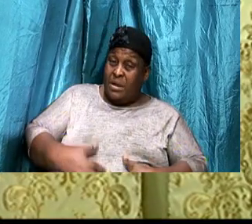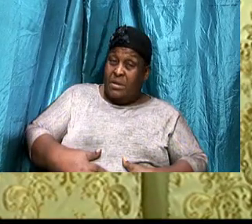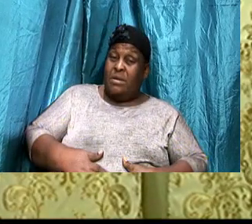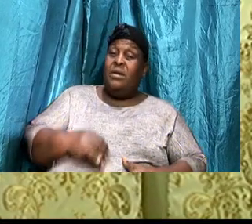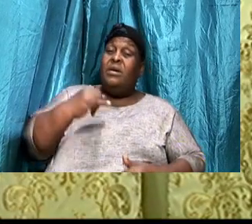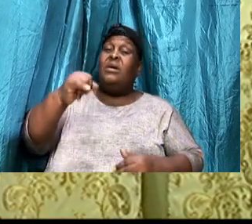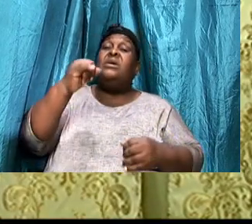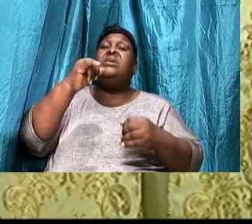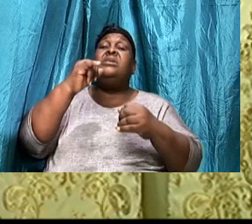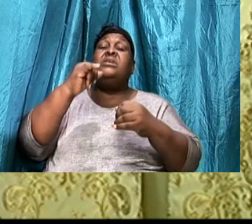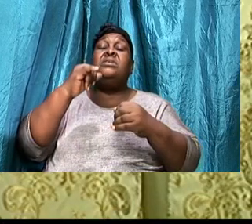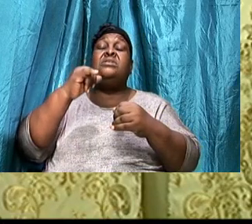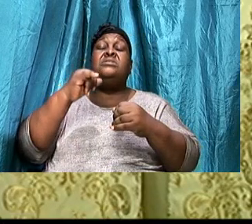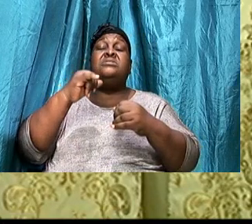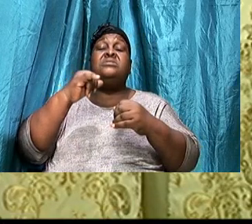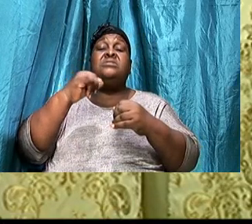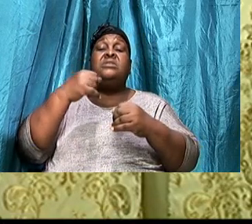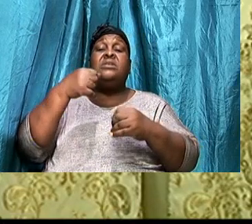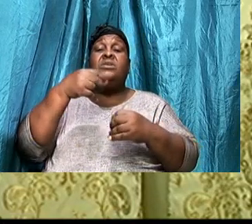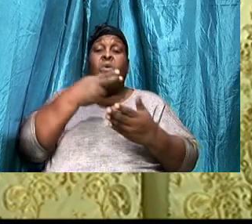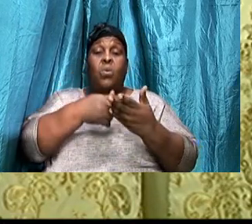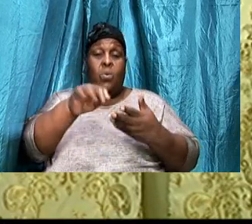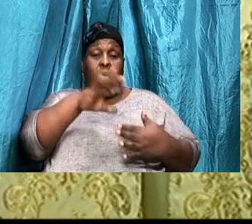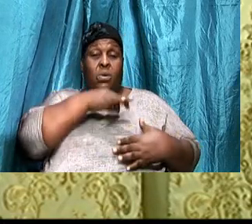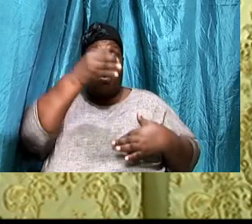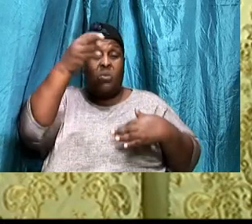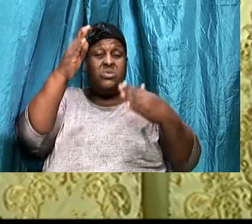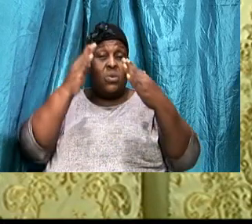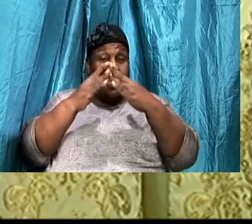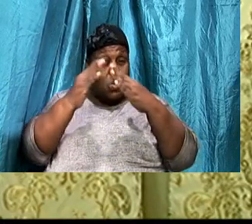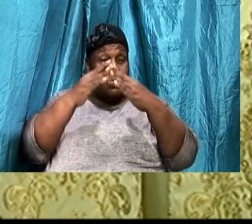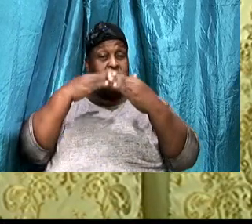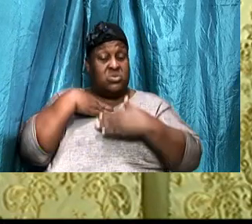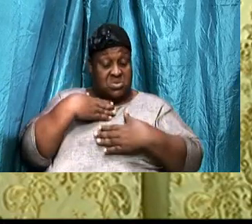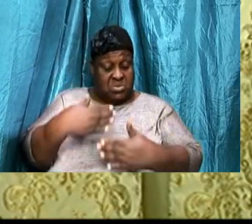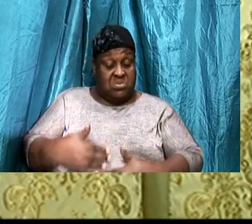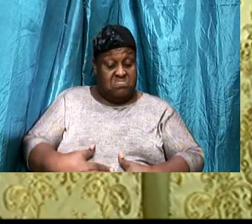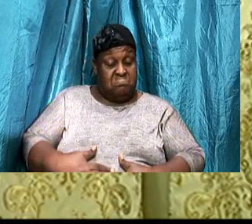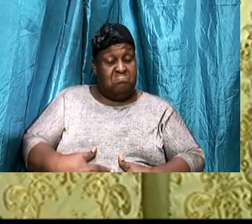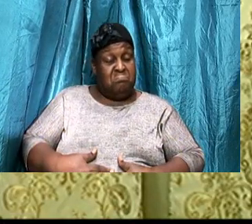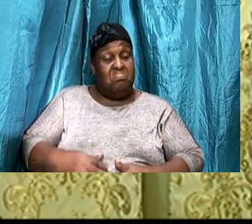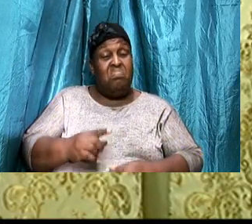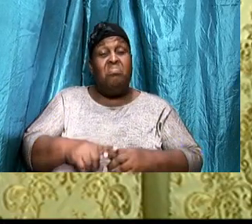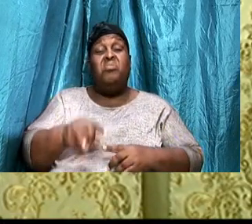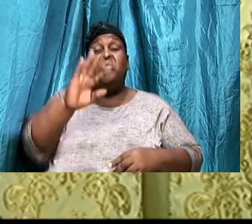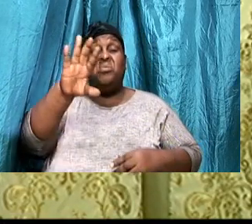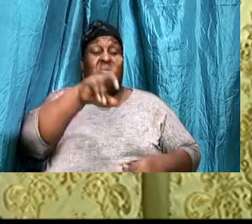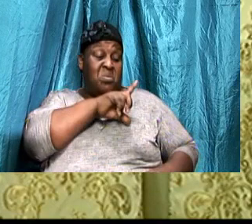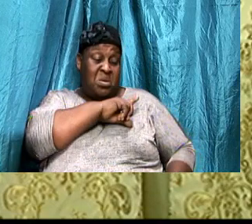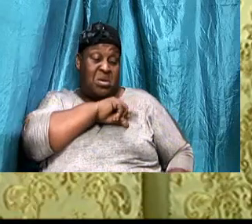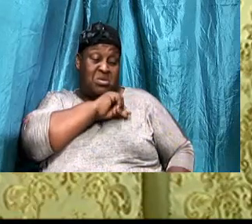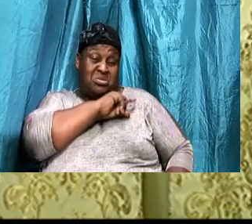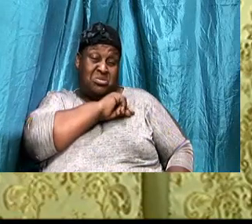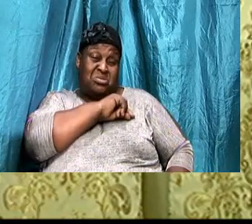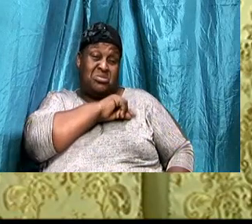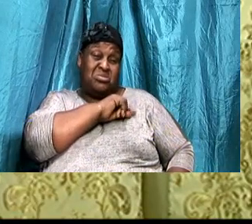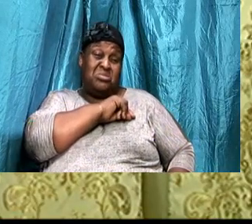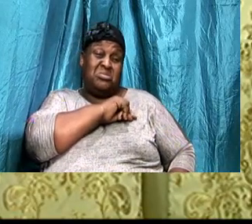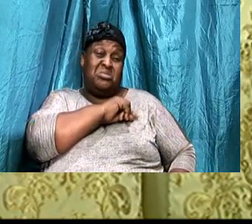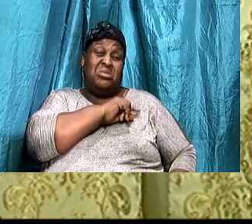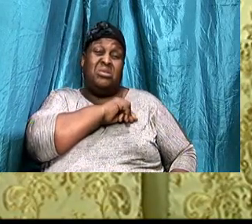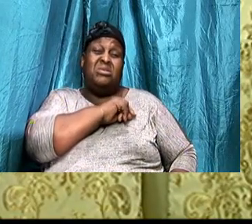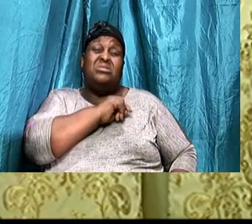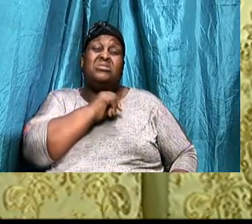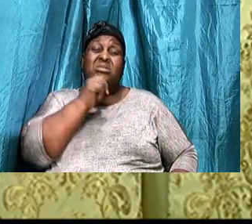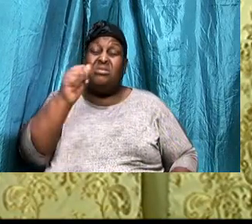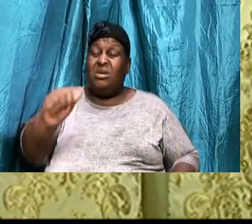Of the living God, Of You have received, The holy ghost, But your conscience, Is somehow smeared, Your conscience, Is